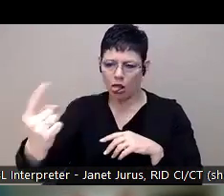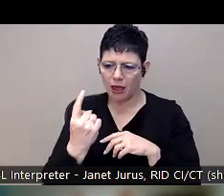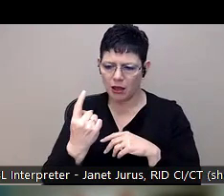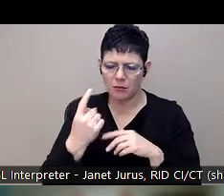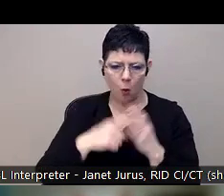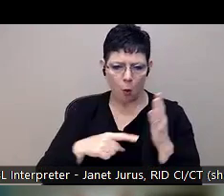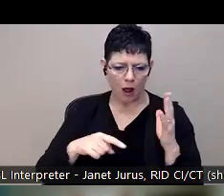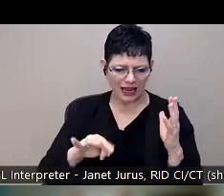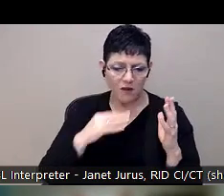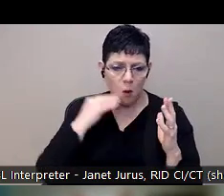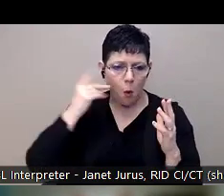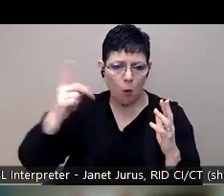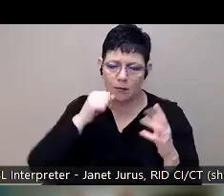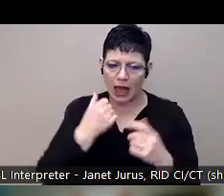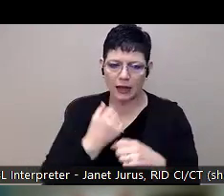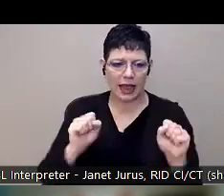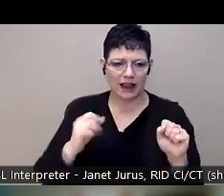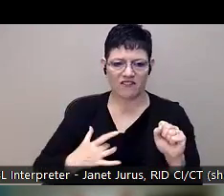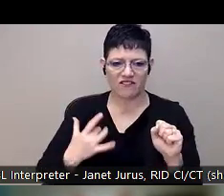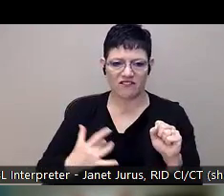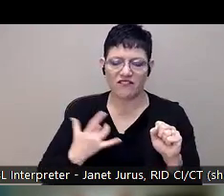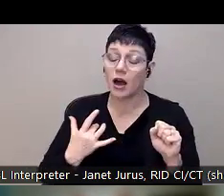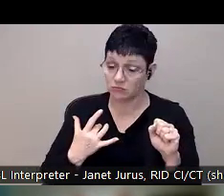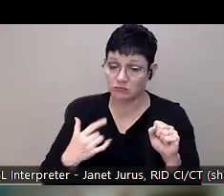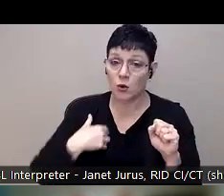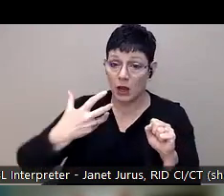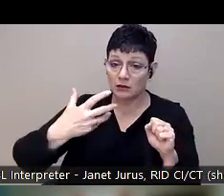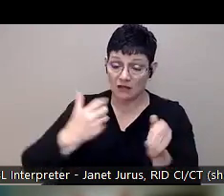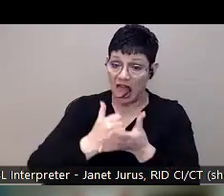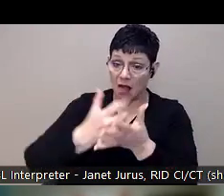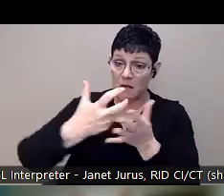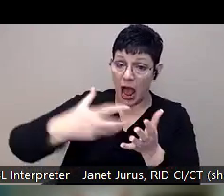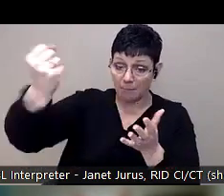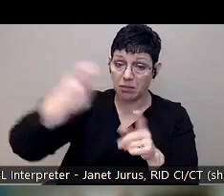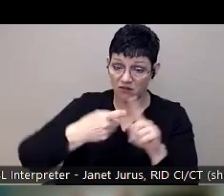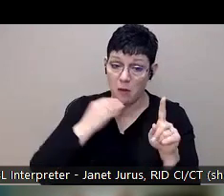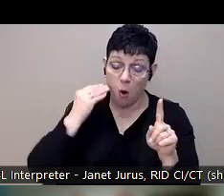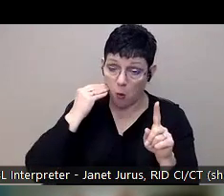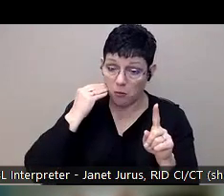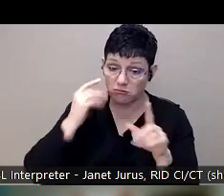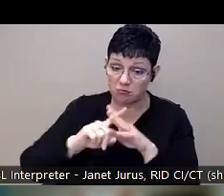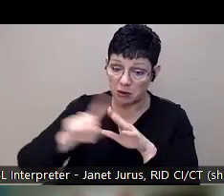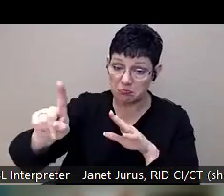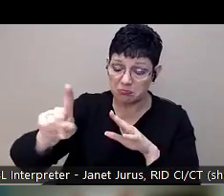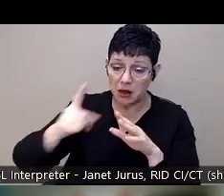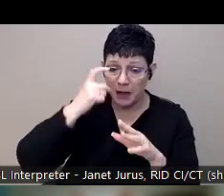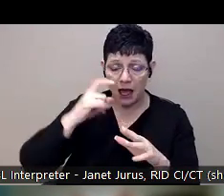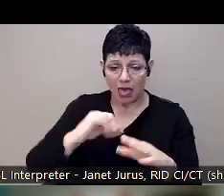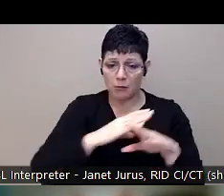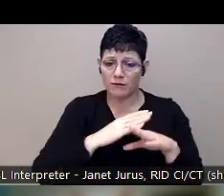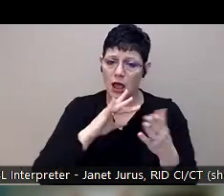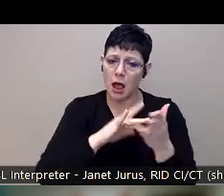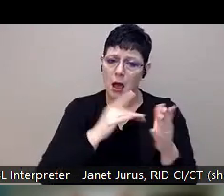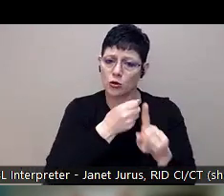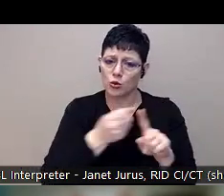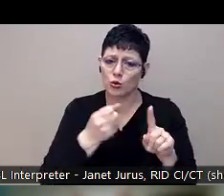I'm not safe at home? And we were able to get her out of an unsafe situation, which is preventing abuse, but also preventing who